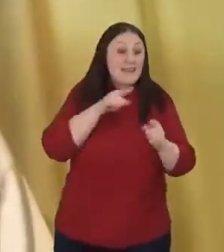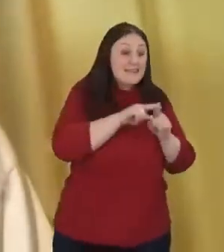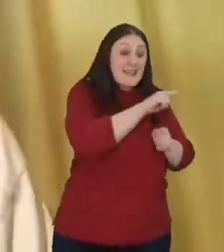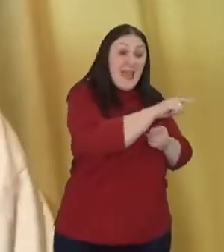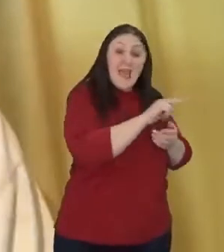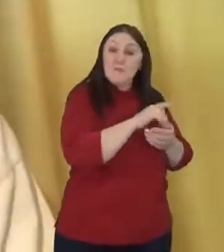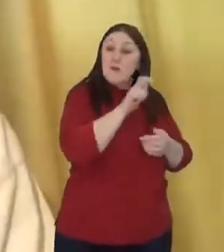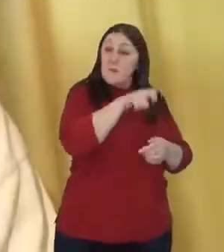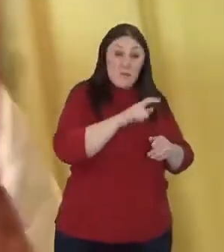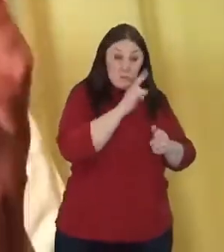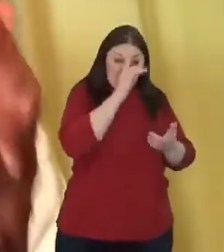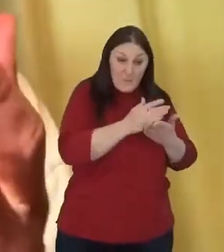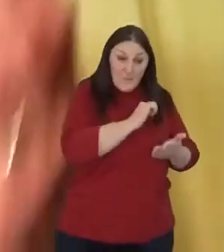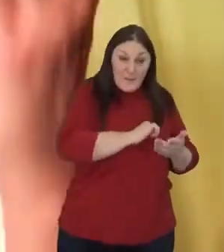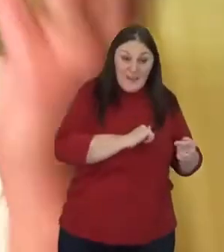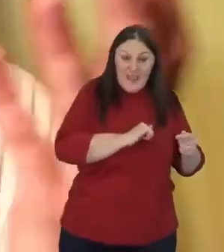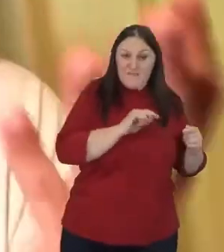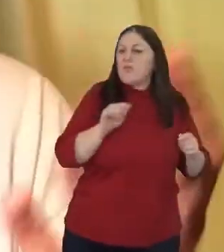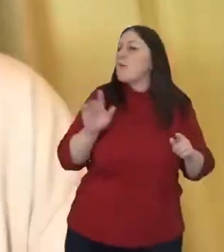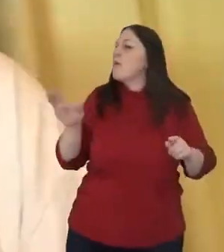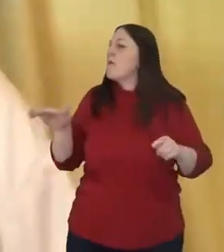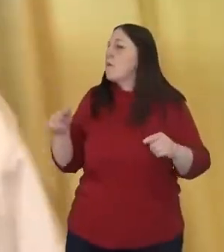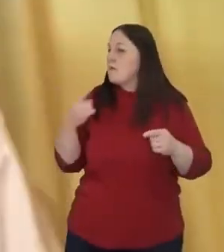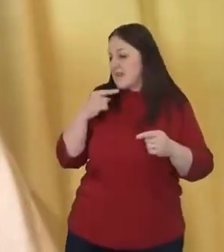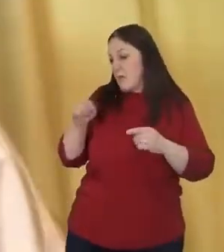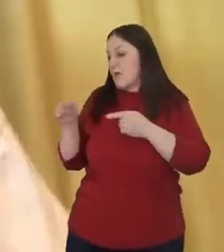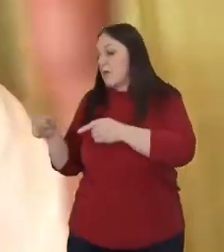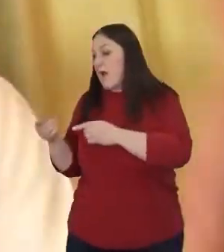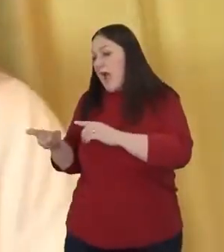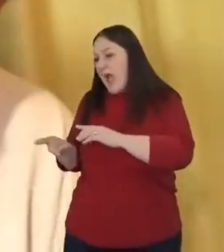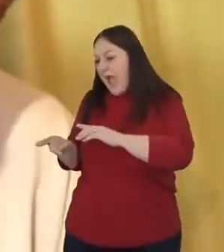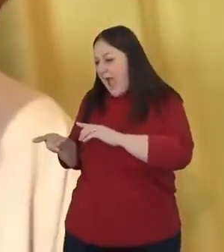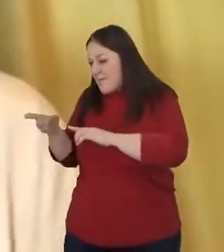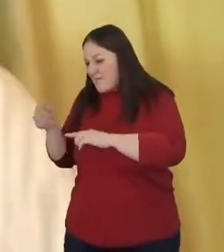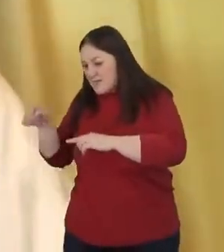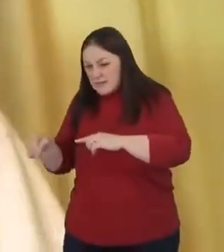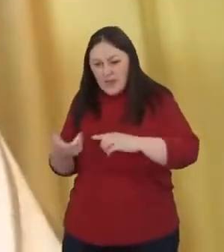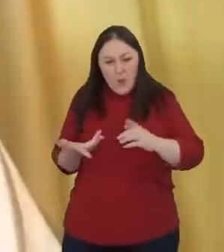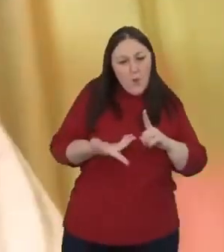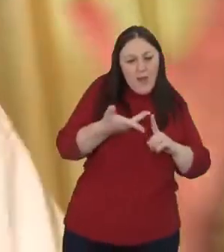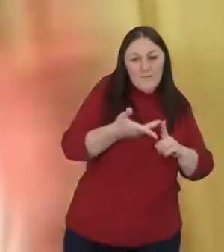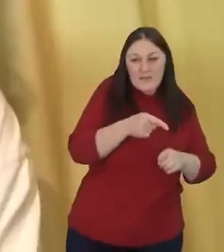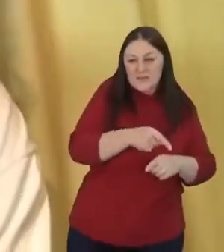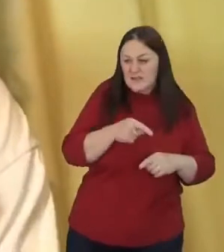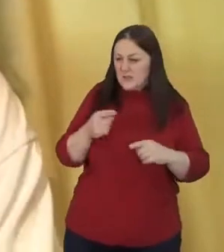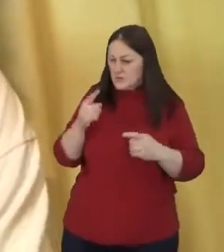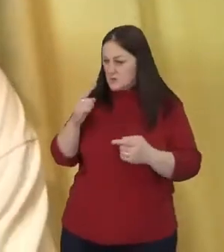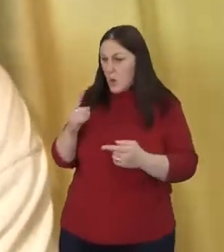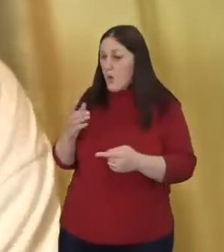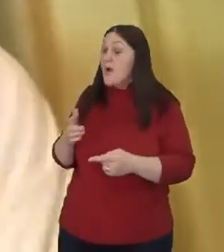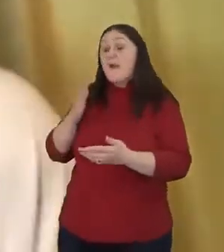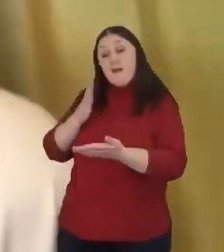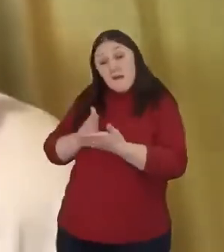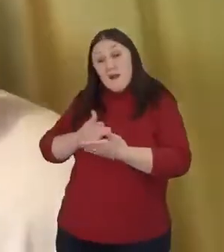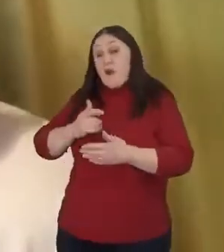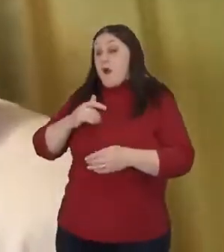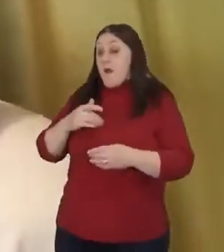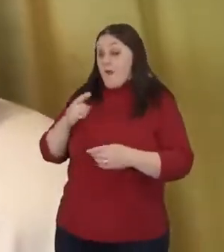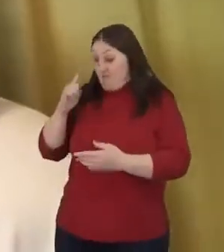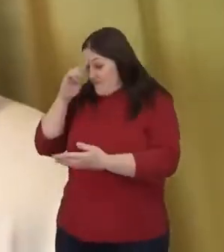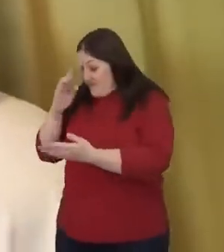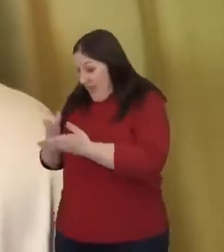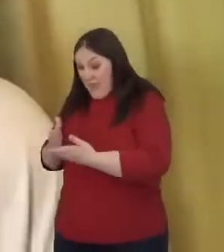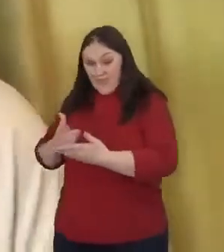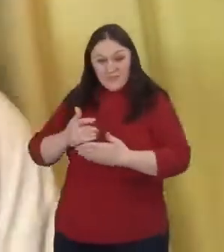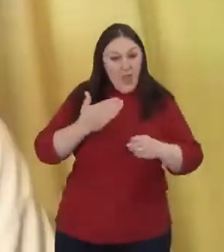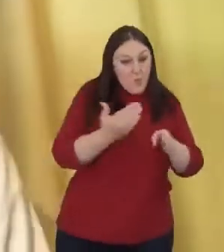expense of another. So I want to say things like faith and works, personal salvation and social justice, there are things that we got to hold